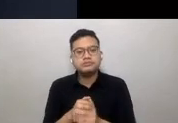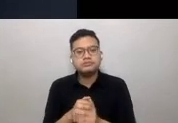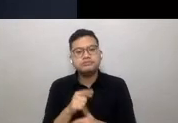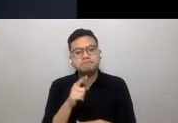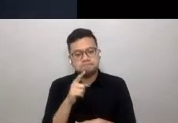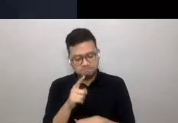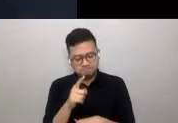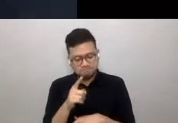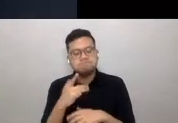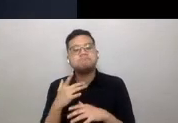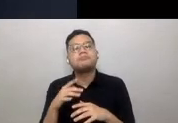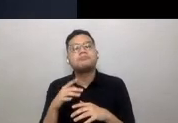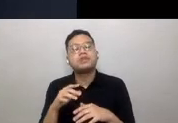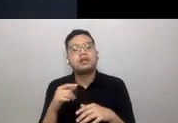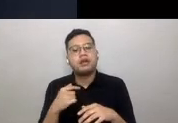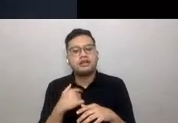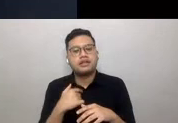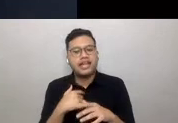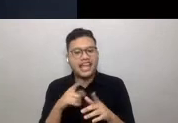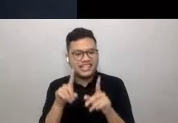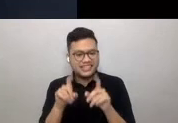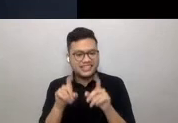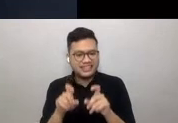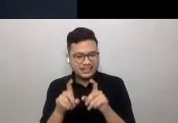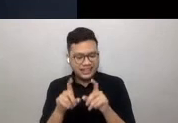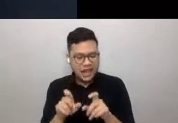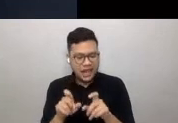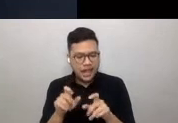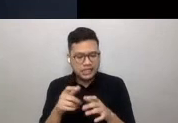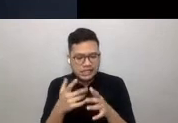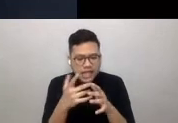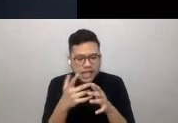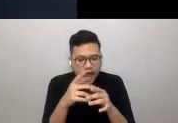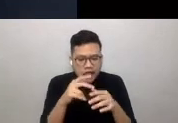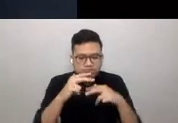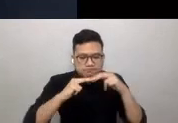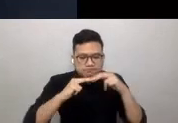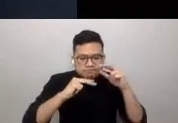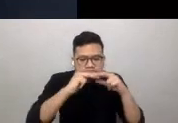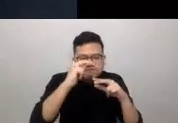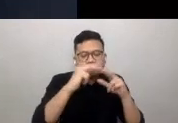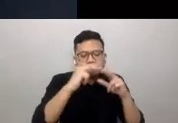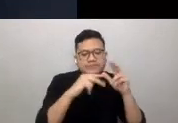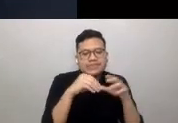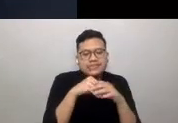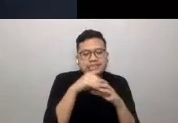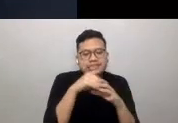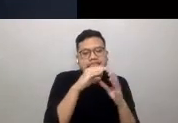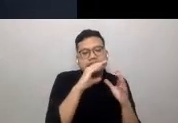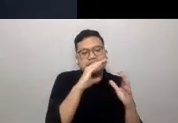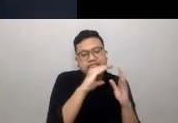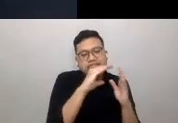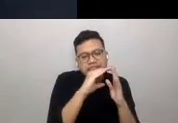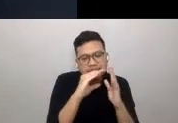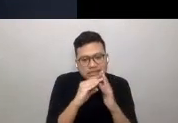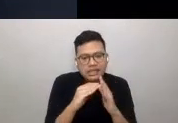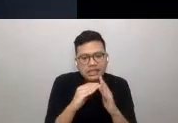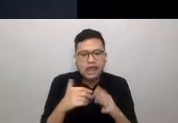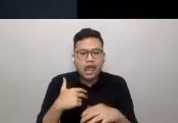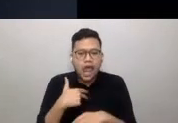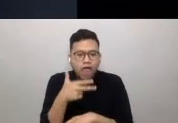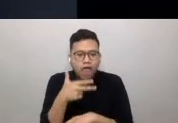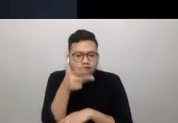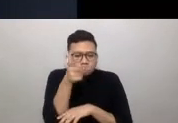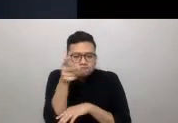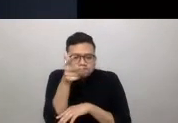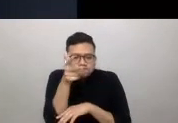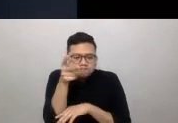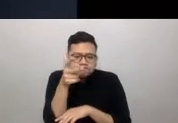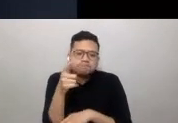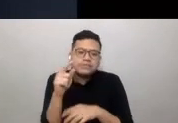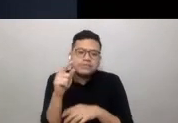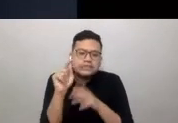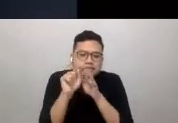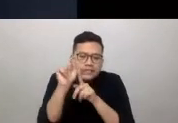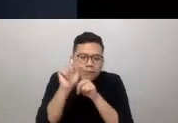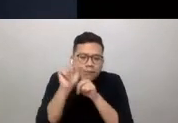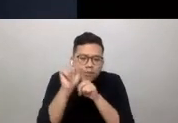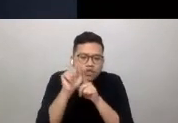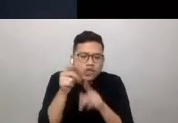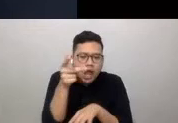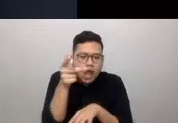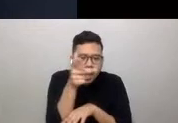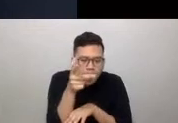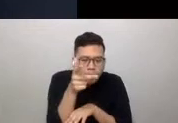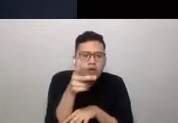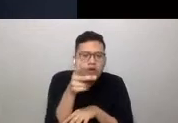tested the adequacy of public health infrastructure in cities. The installation of thermal cameras alongside community isolation